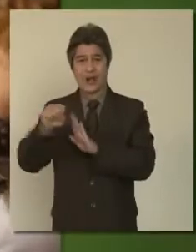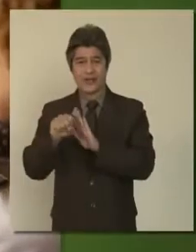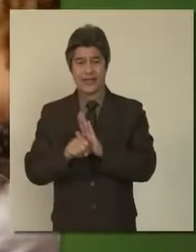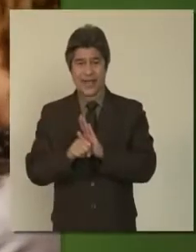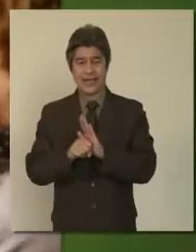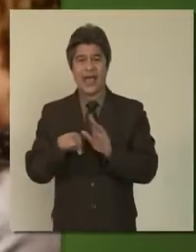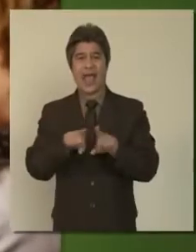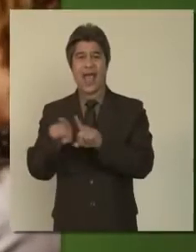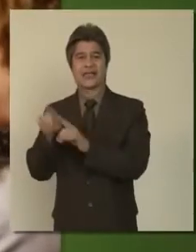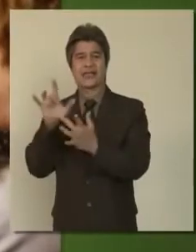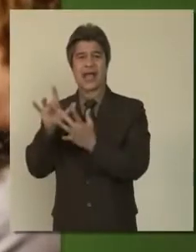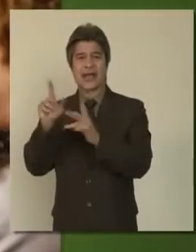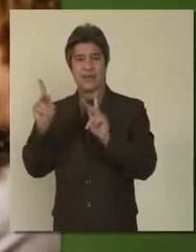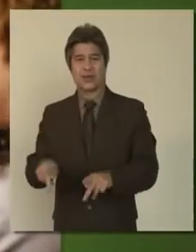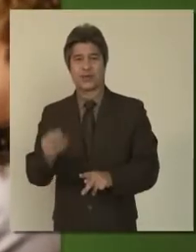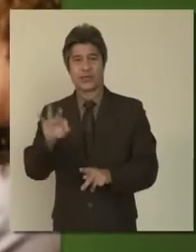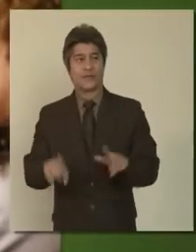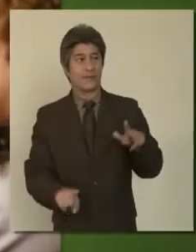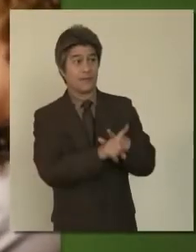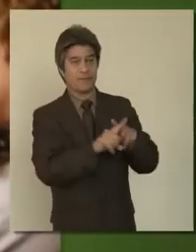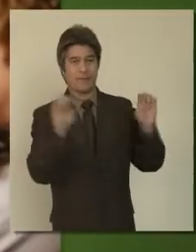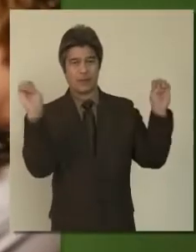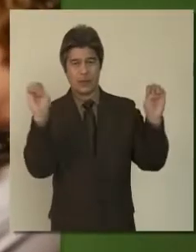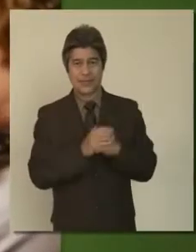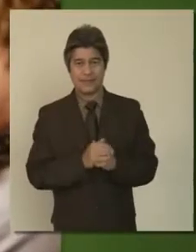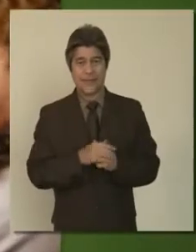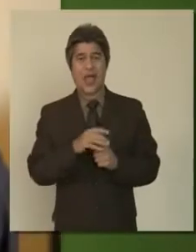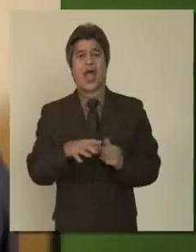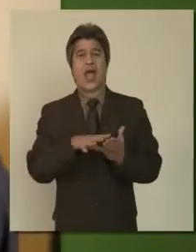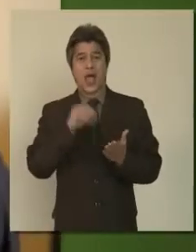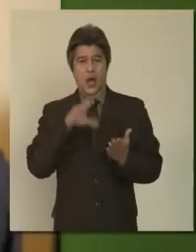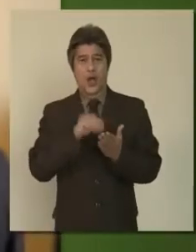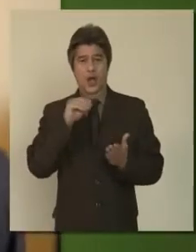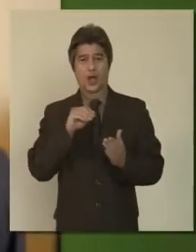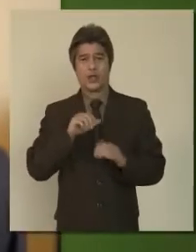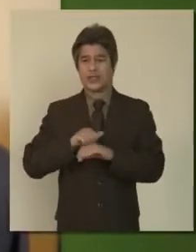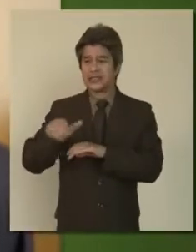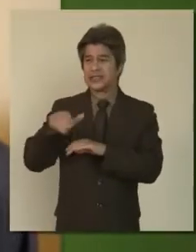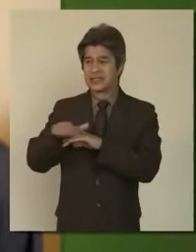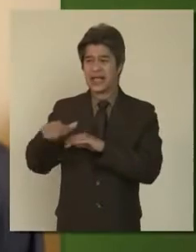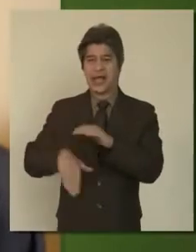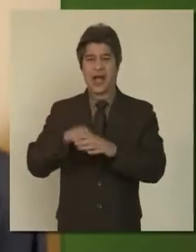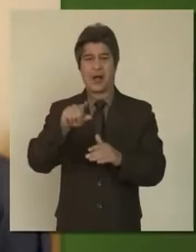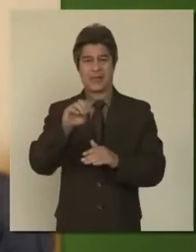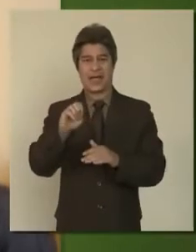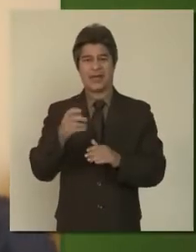in case of an emergency. And learn how to send updates via text messaging to your friends and family.